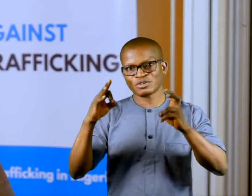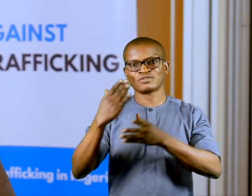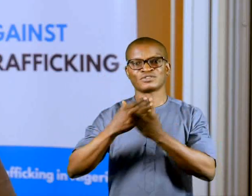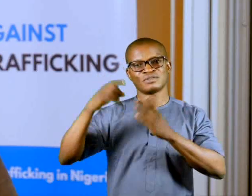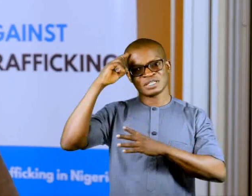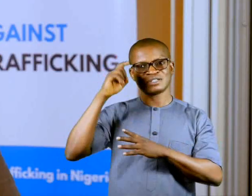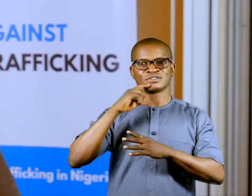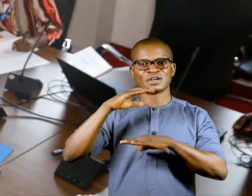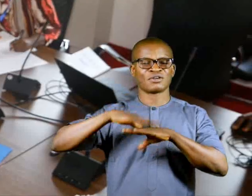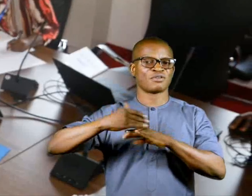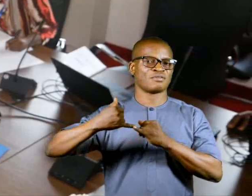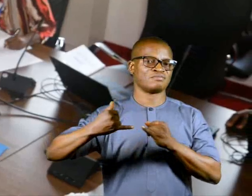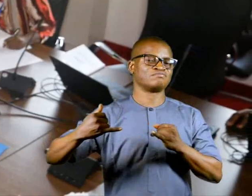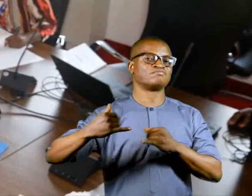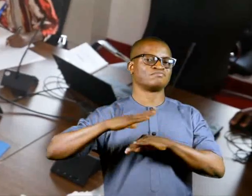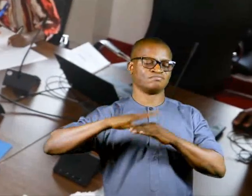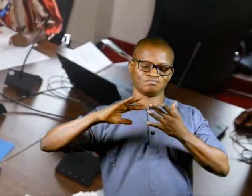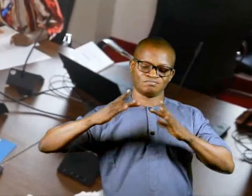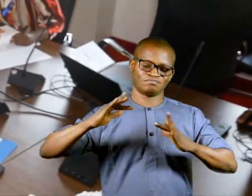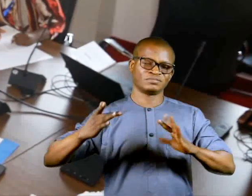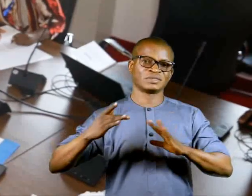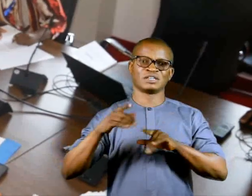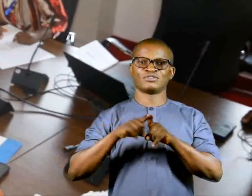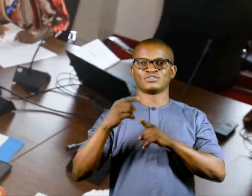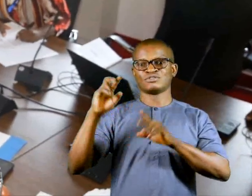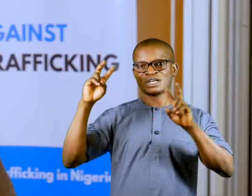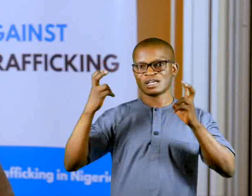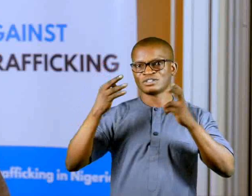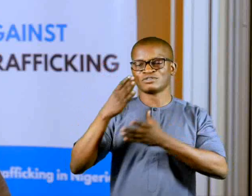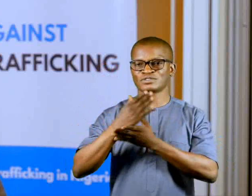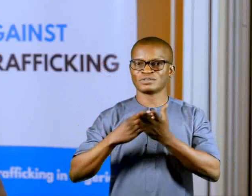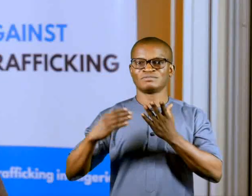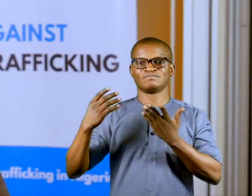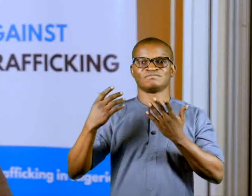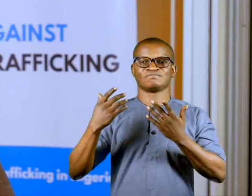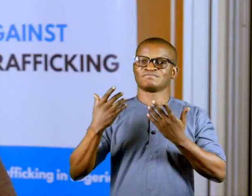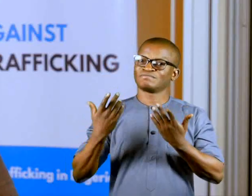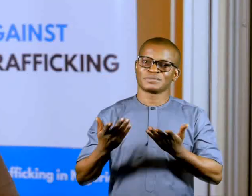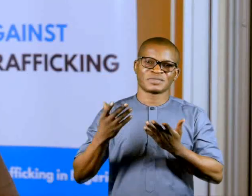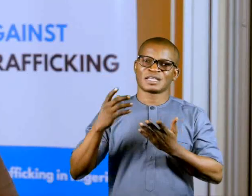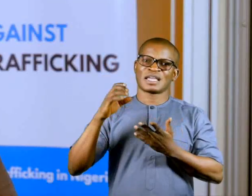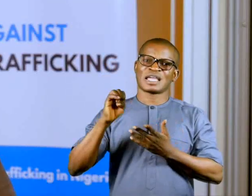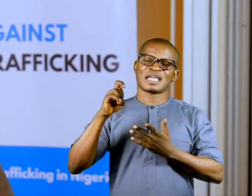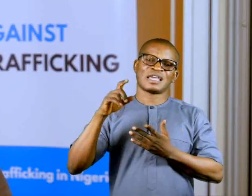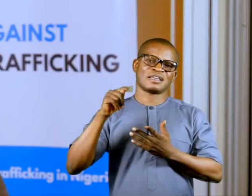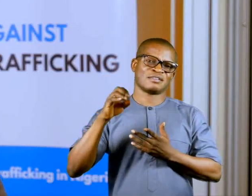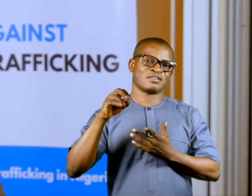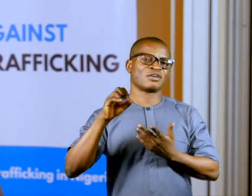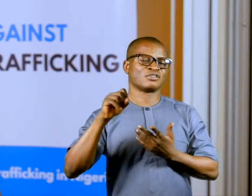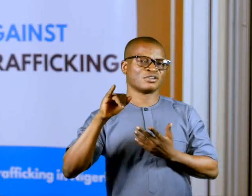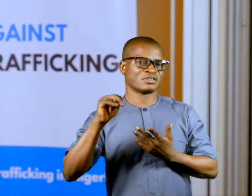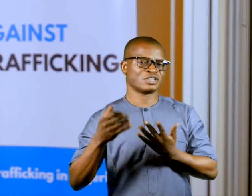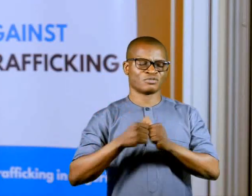sexual online and also cases of sextortion and also the manage